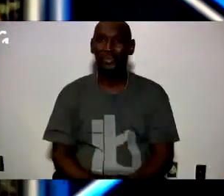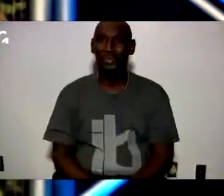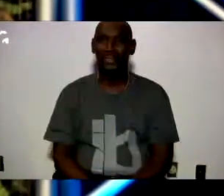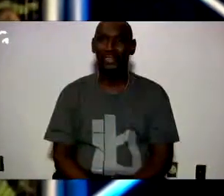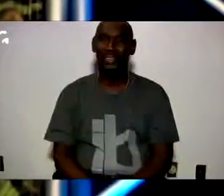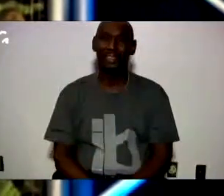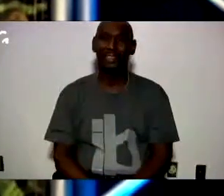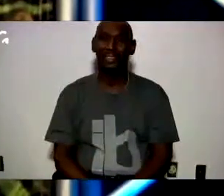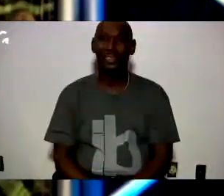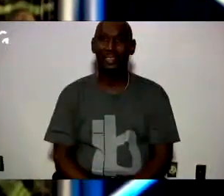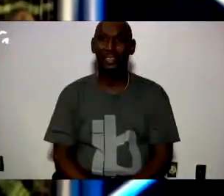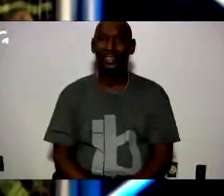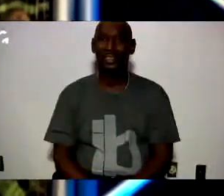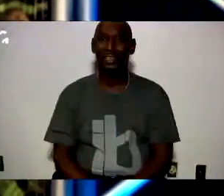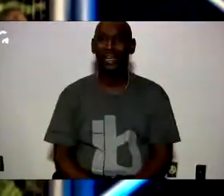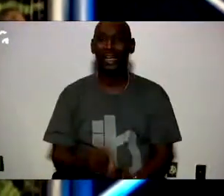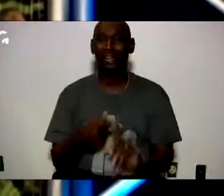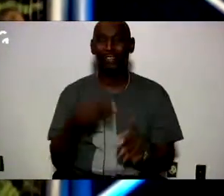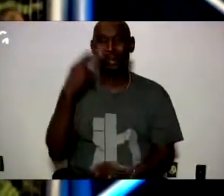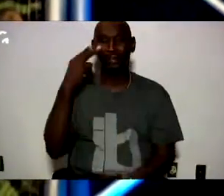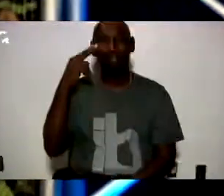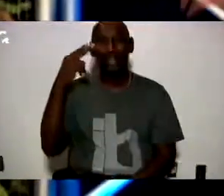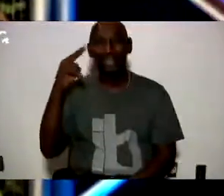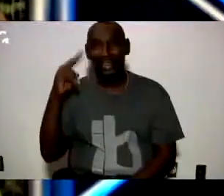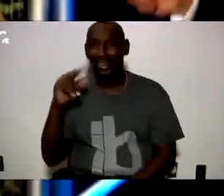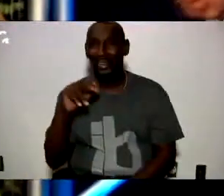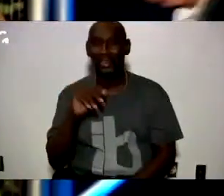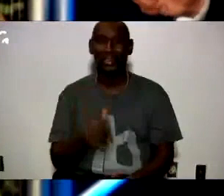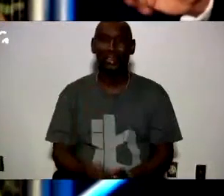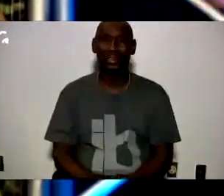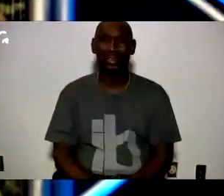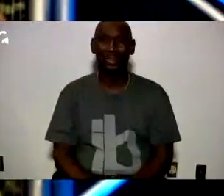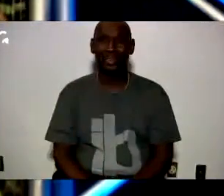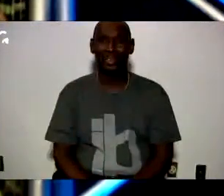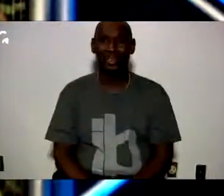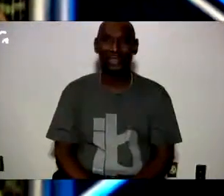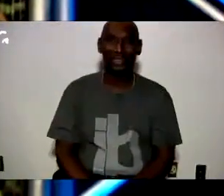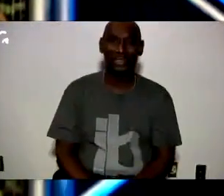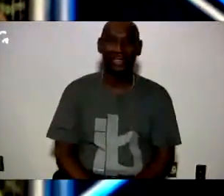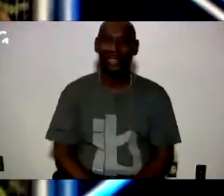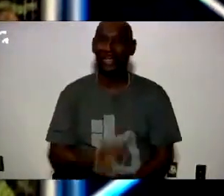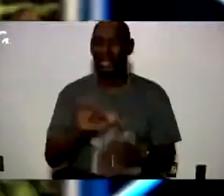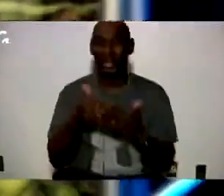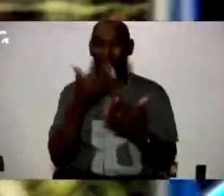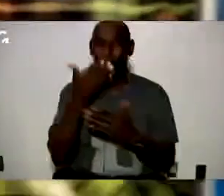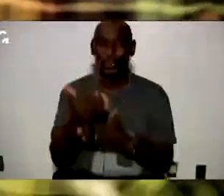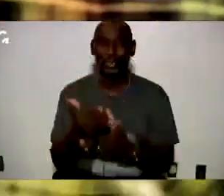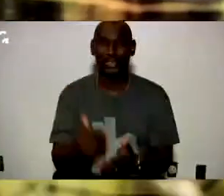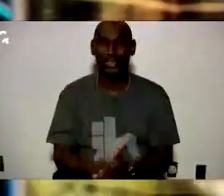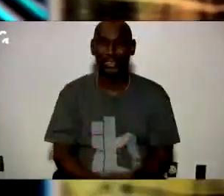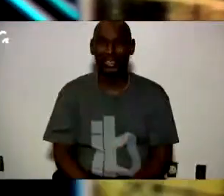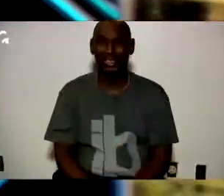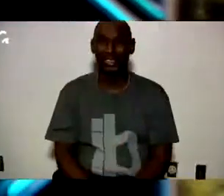Hey, I'm from Mexico, not Utah at separate times. Okay. It's all good. It's all good. Don't be checking it